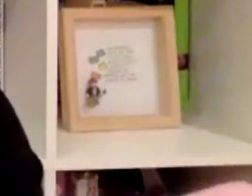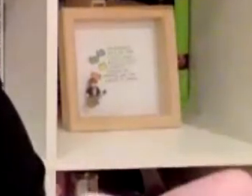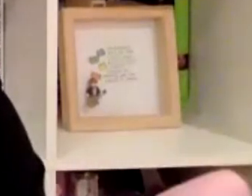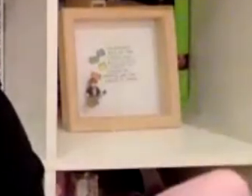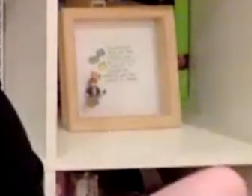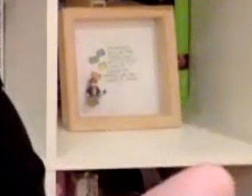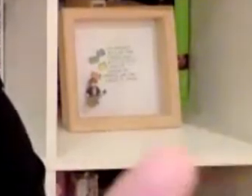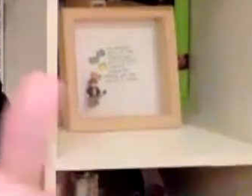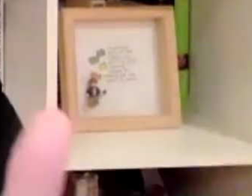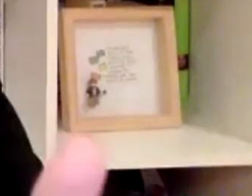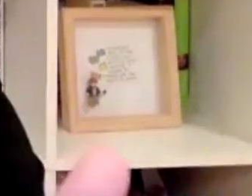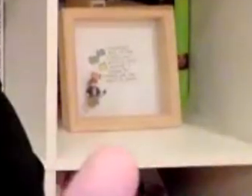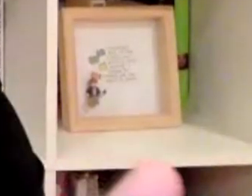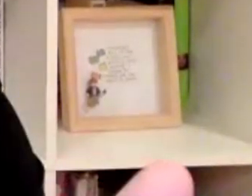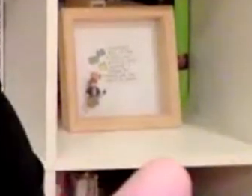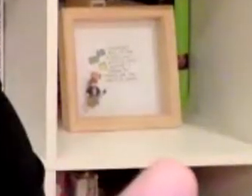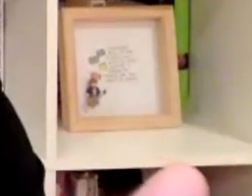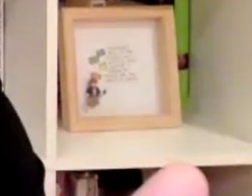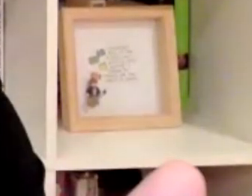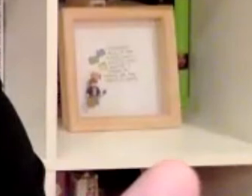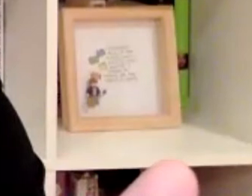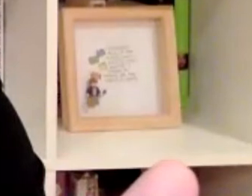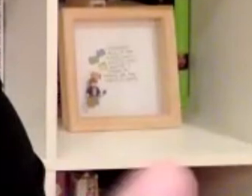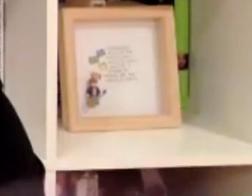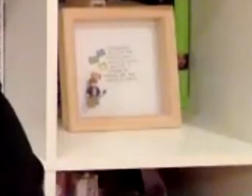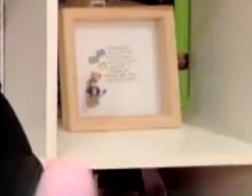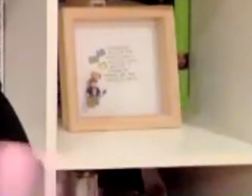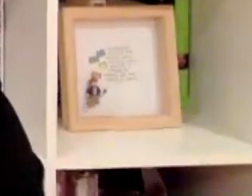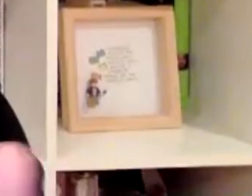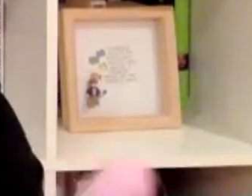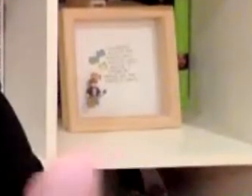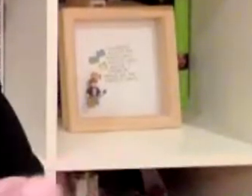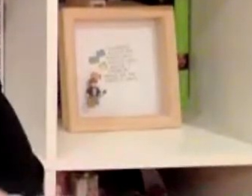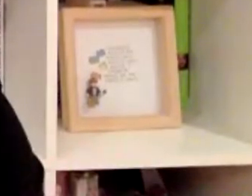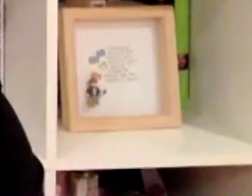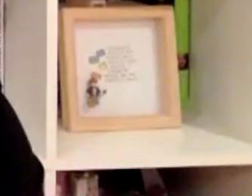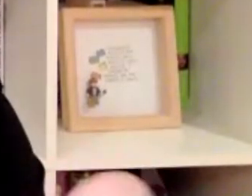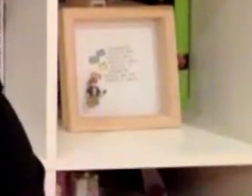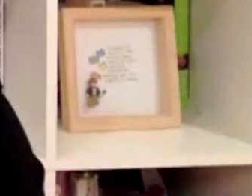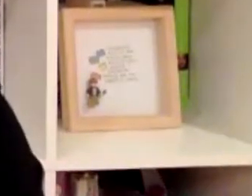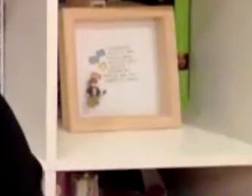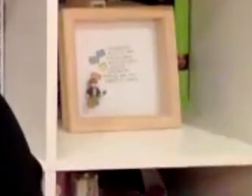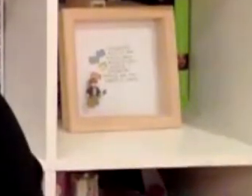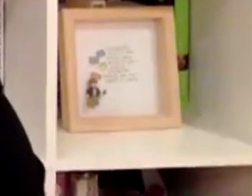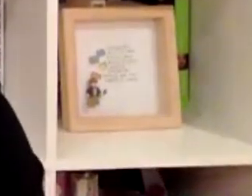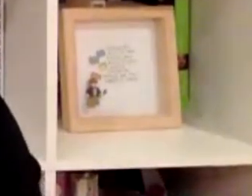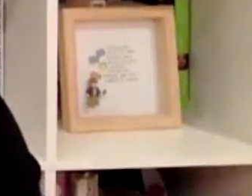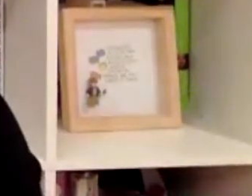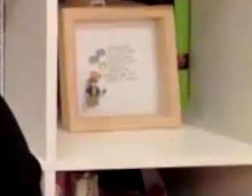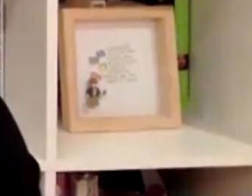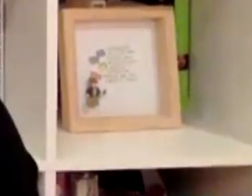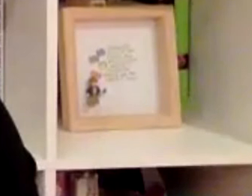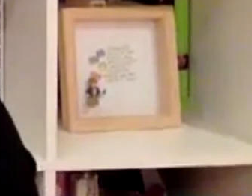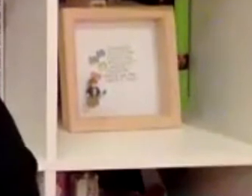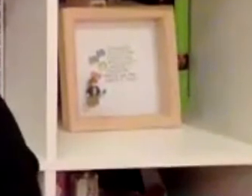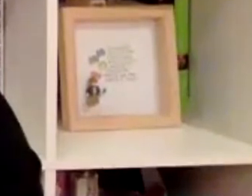um it's a document that then will detail what extra support